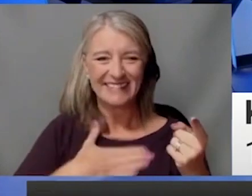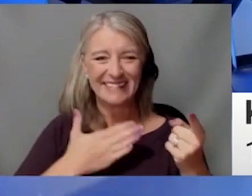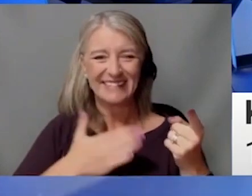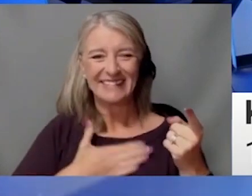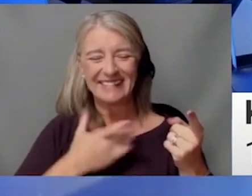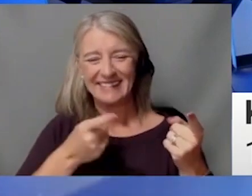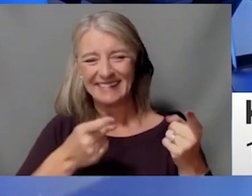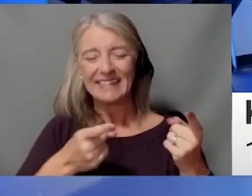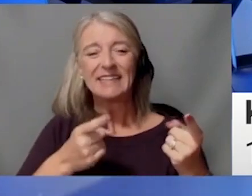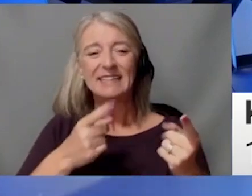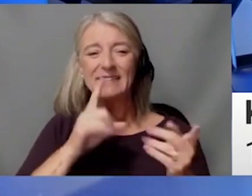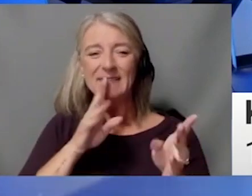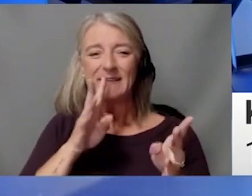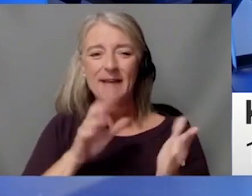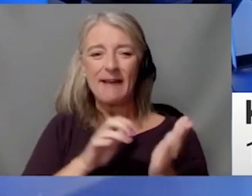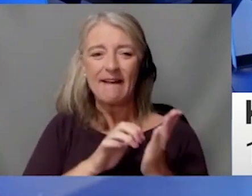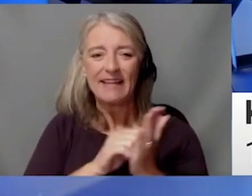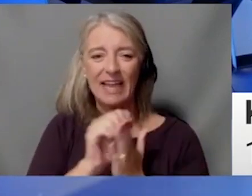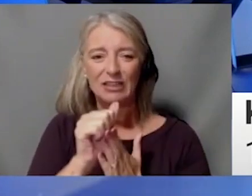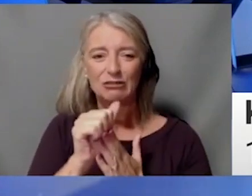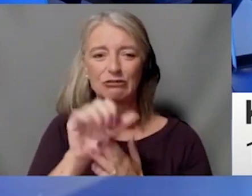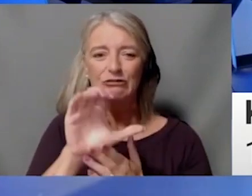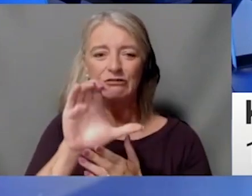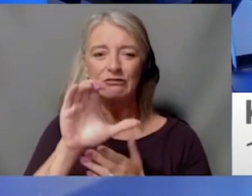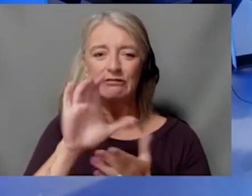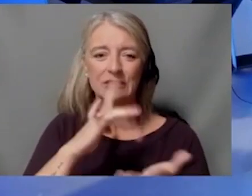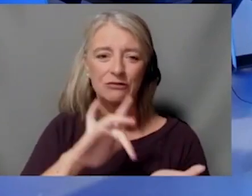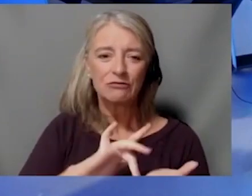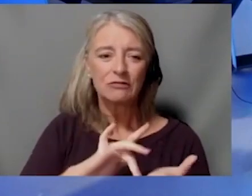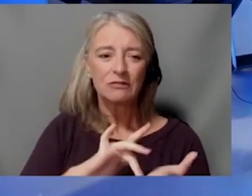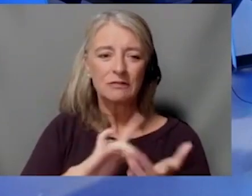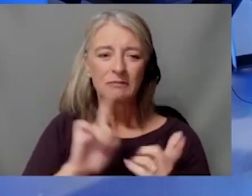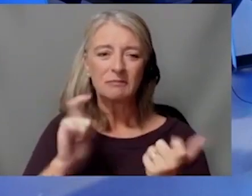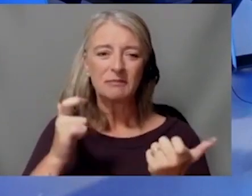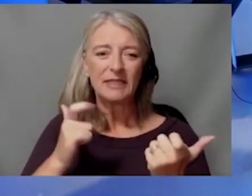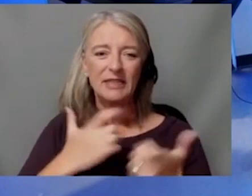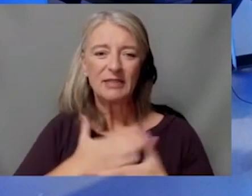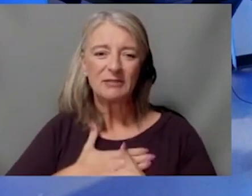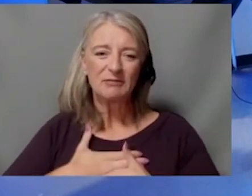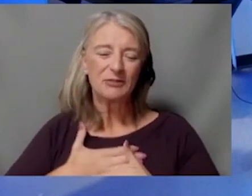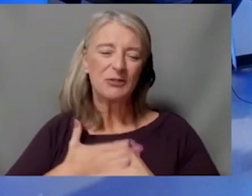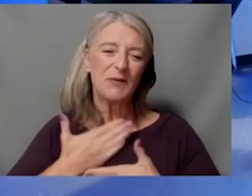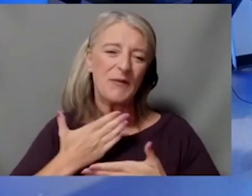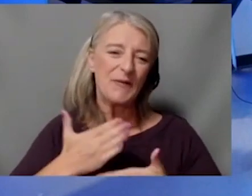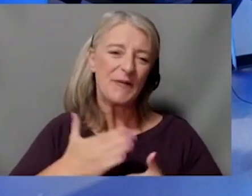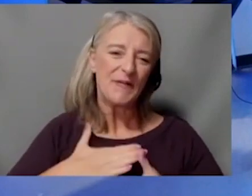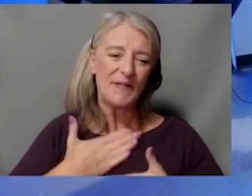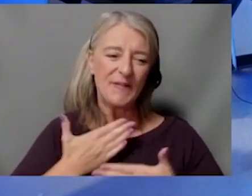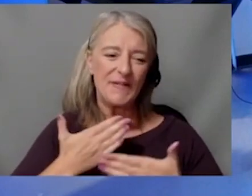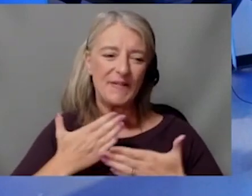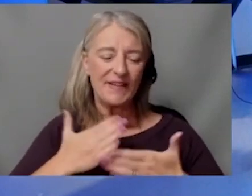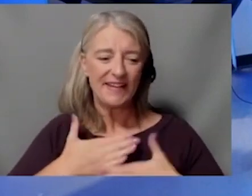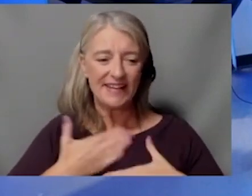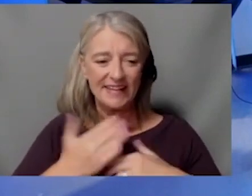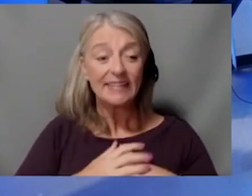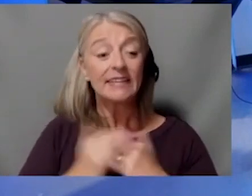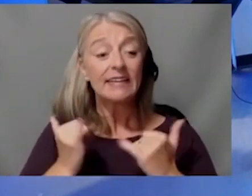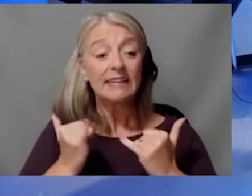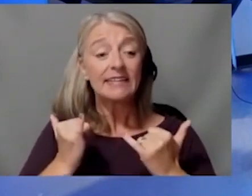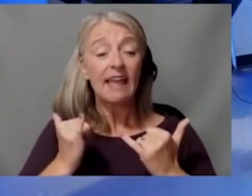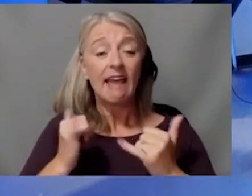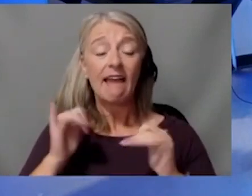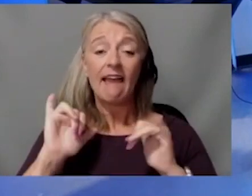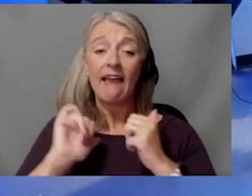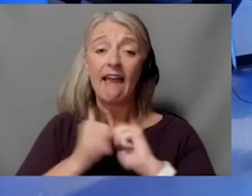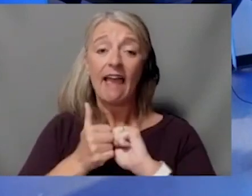center, you know, it brings you big joy. I know this is no exception. So tell us a little bit about how though you've watched patient care evolve through this